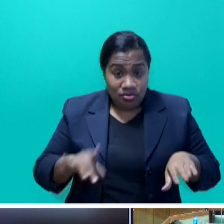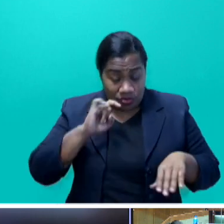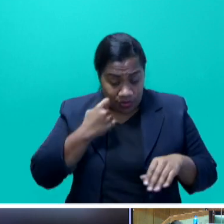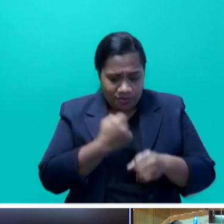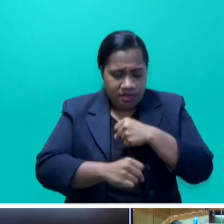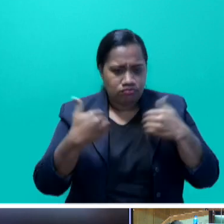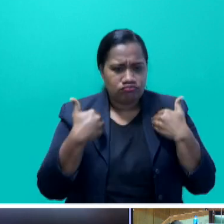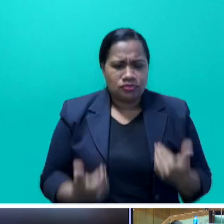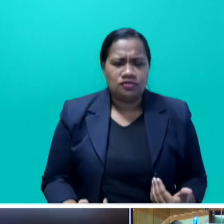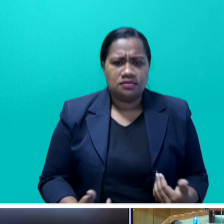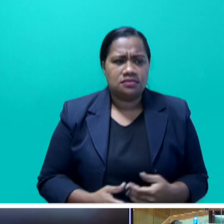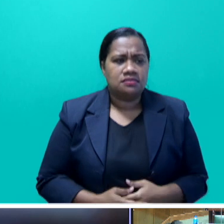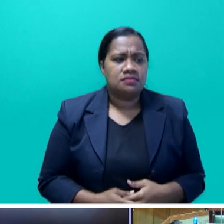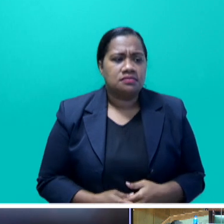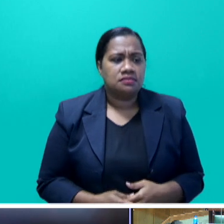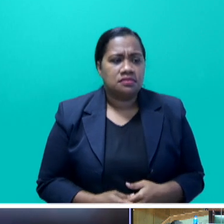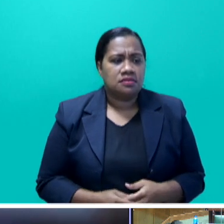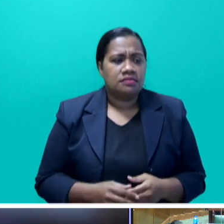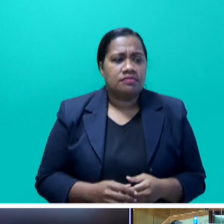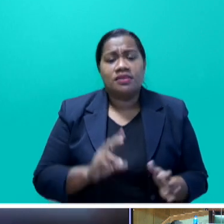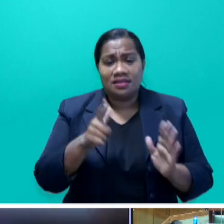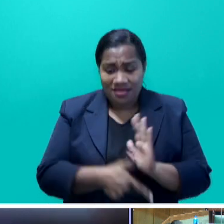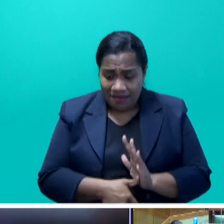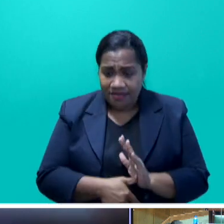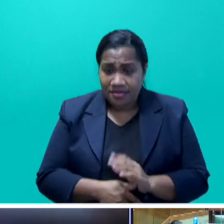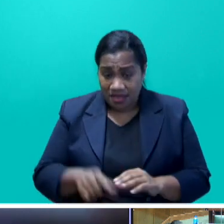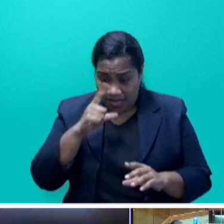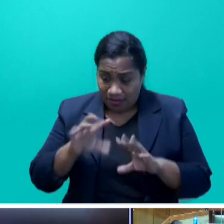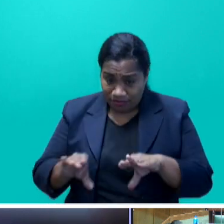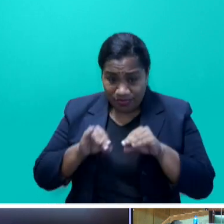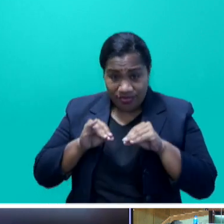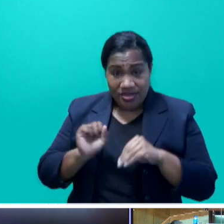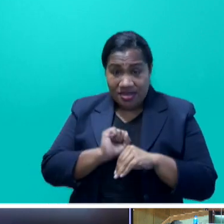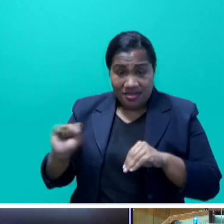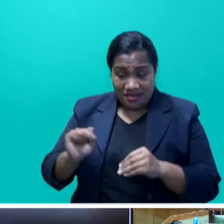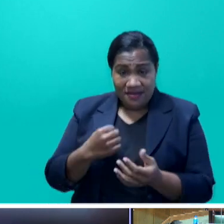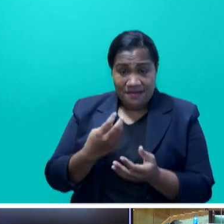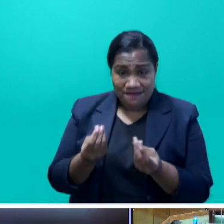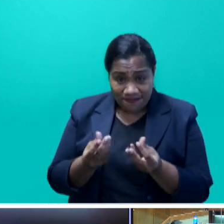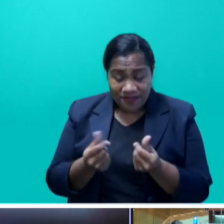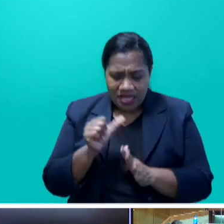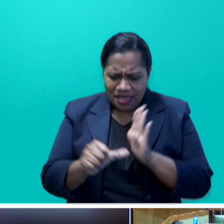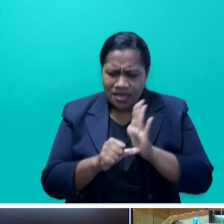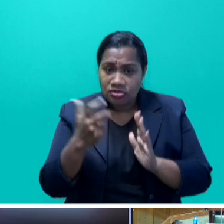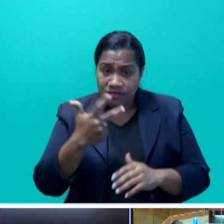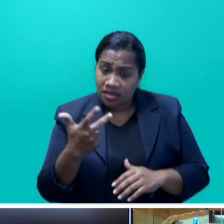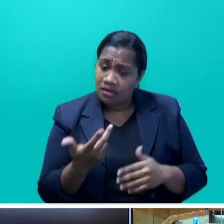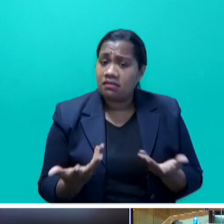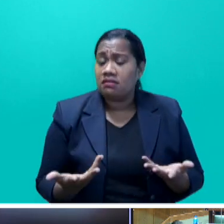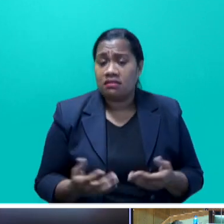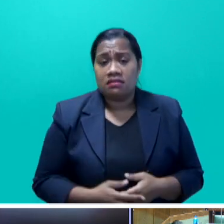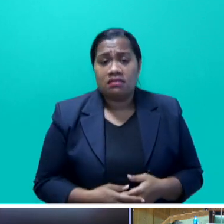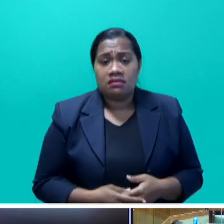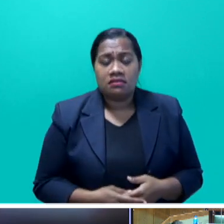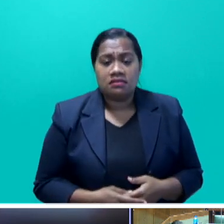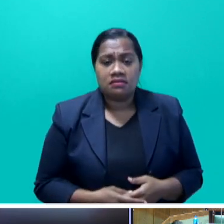I understand, will be millionaires by the time they access their funds at the age of 18. Time has certainly